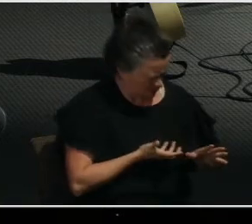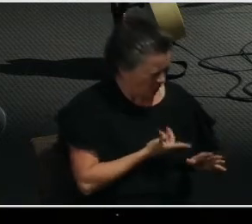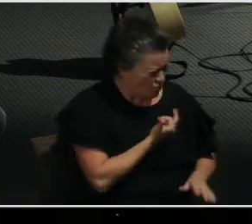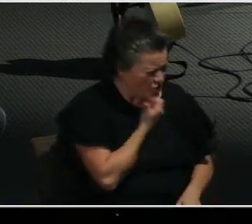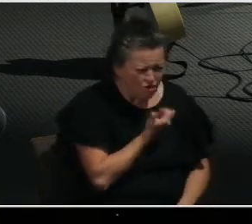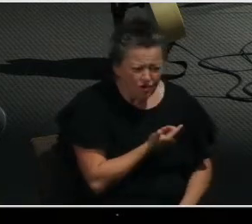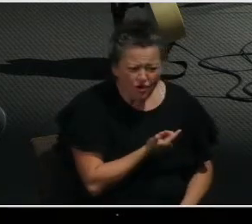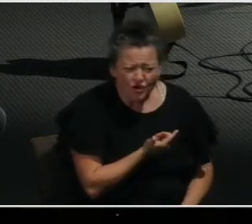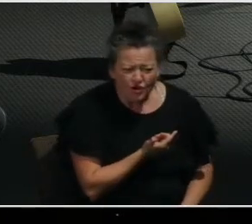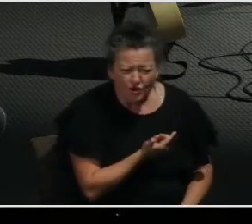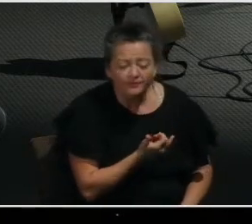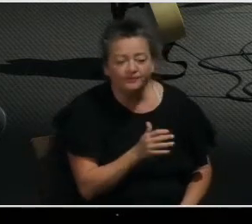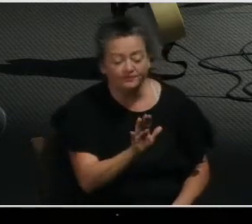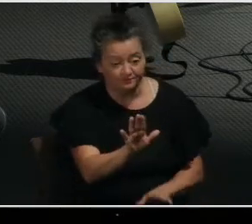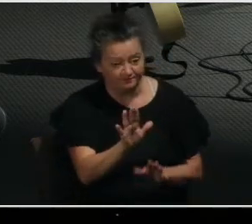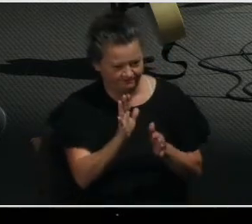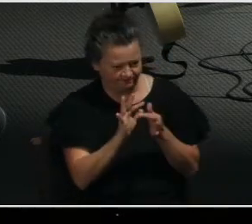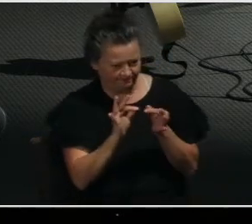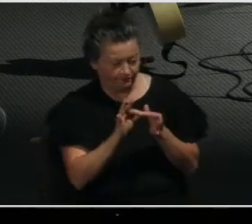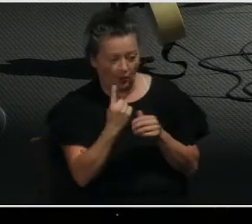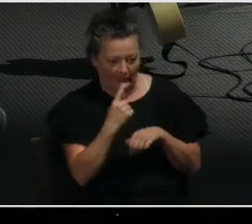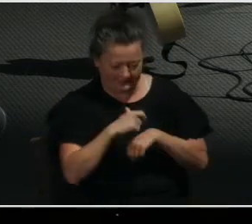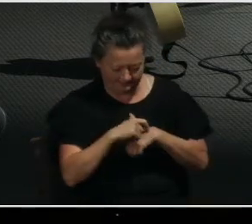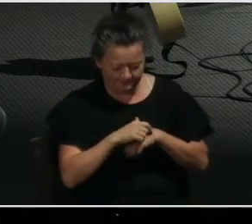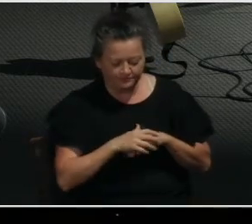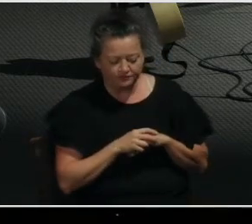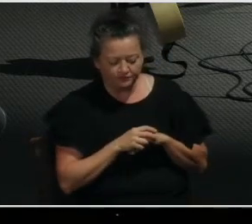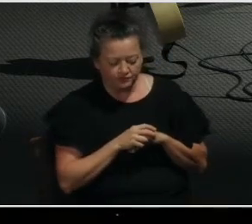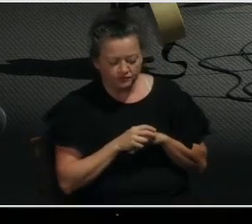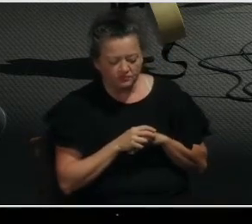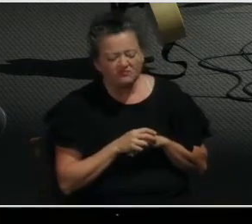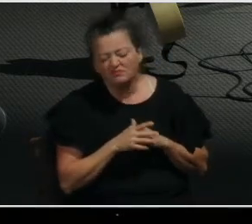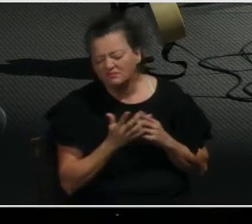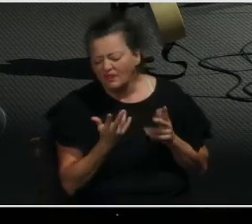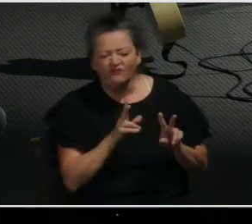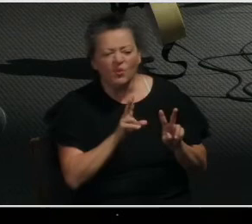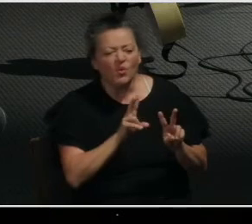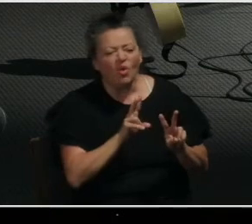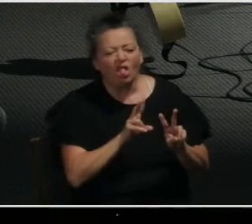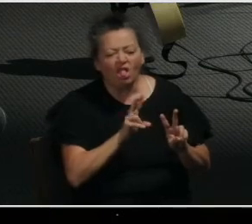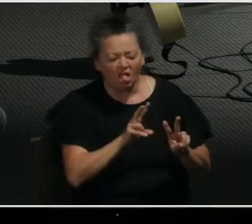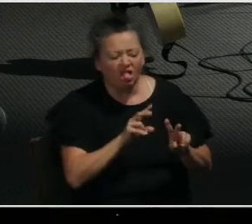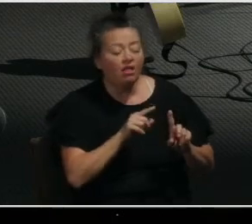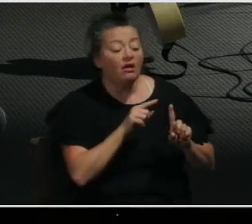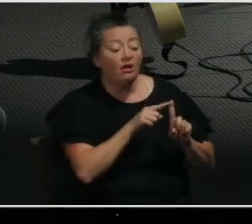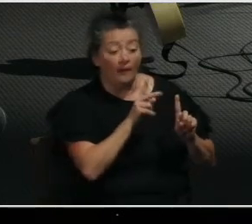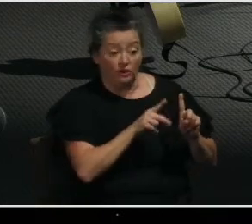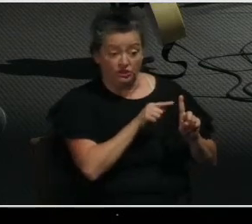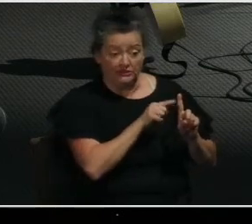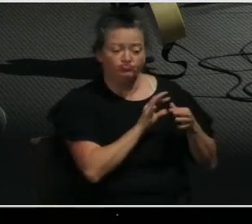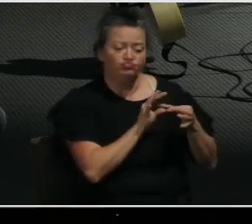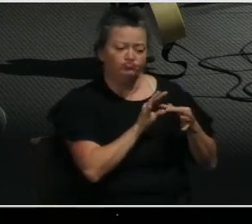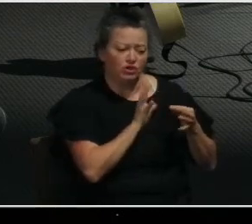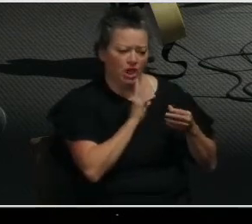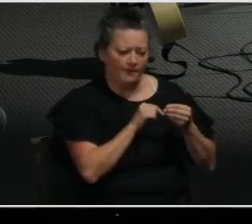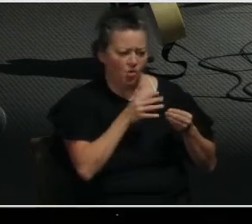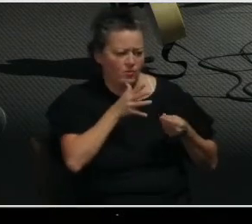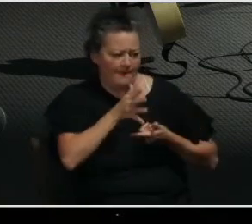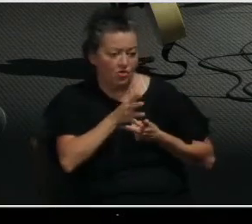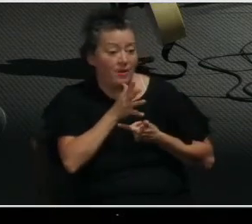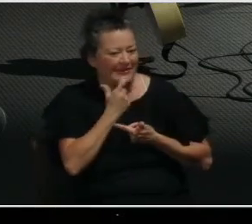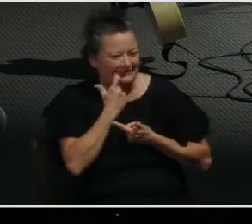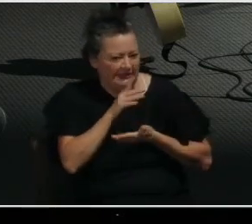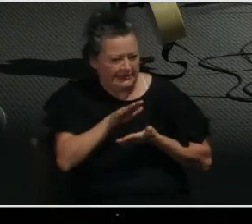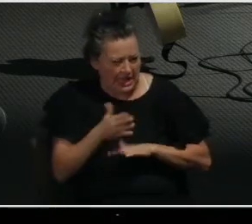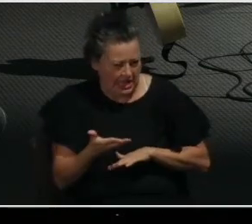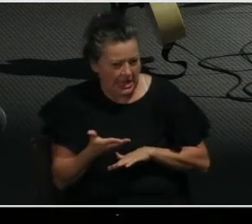I remember one time hearing someone talk about the passing of their grandmother and they were very close to their grandmother.